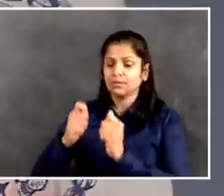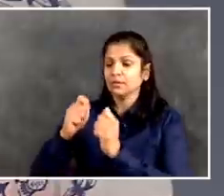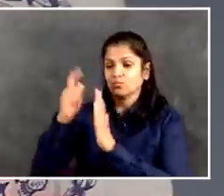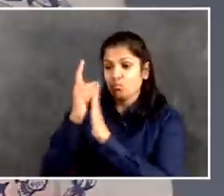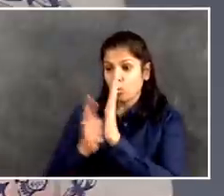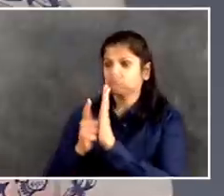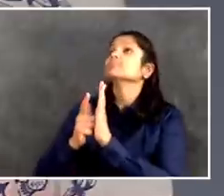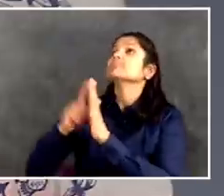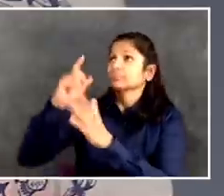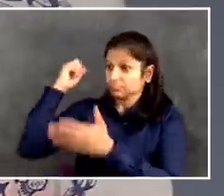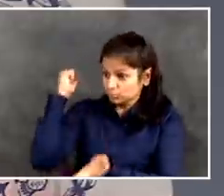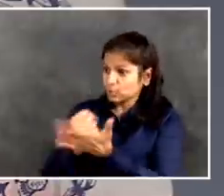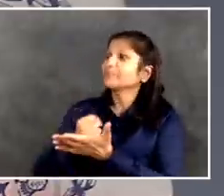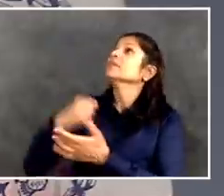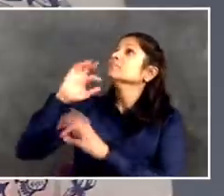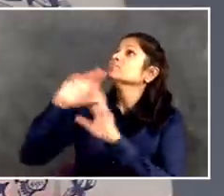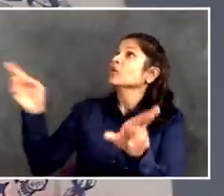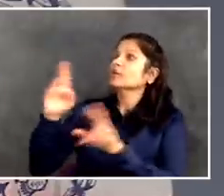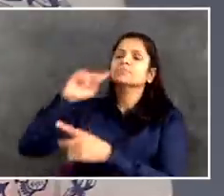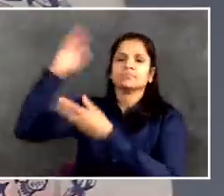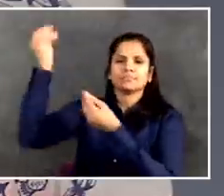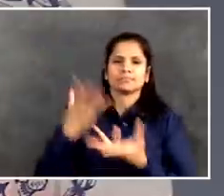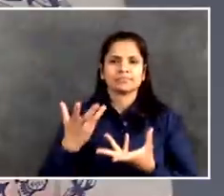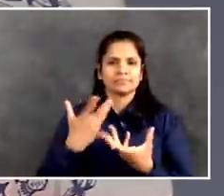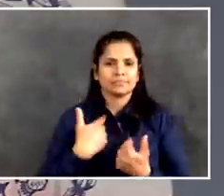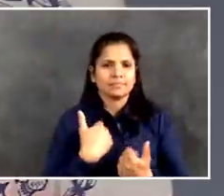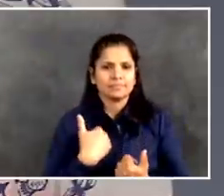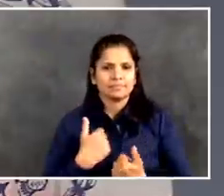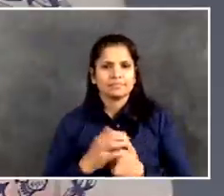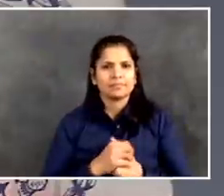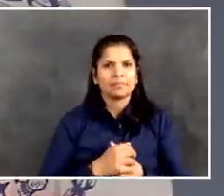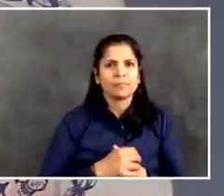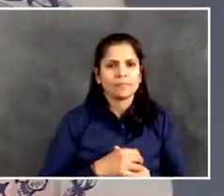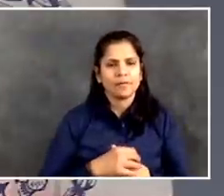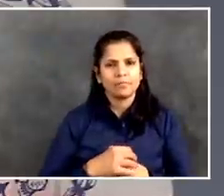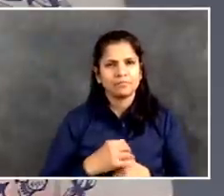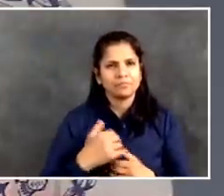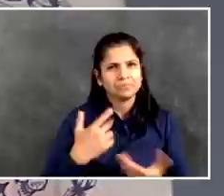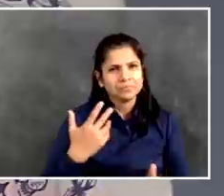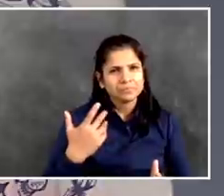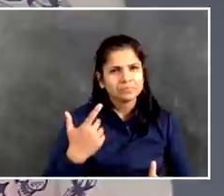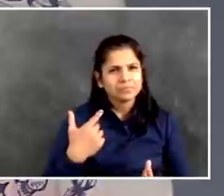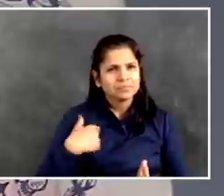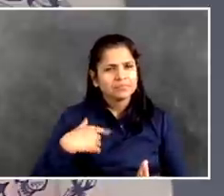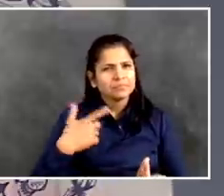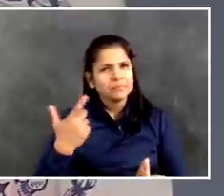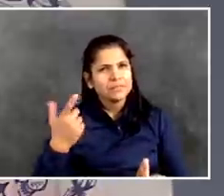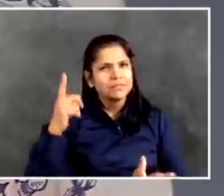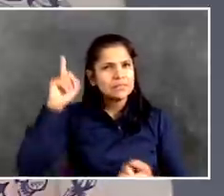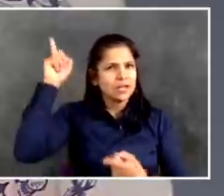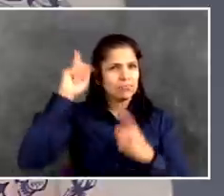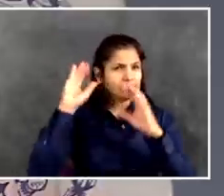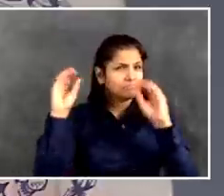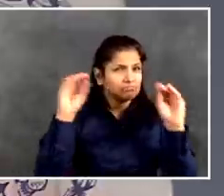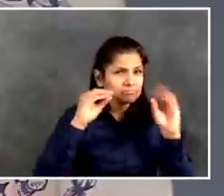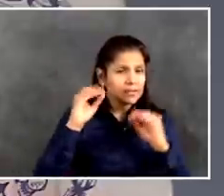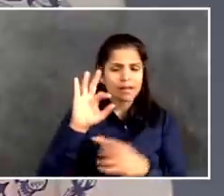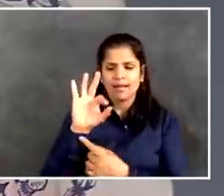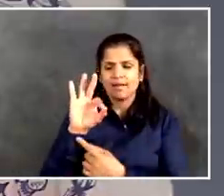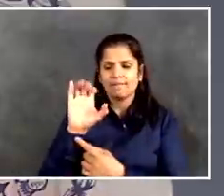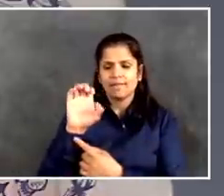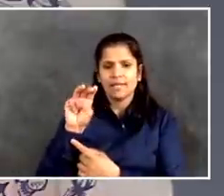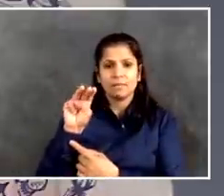And we need what we're hearing is coming. I want to get a 100% confirmation that FEMA reimbursement will be 100%